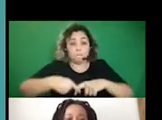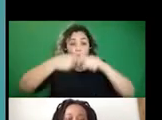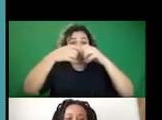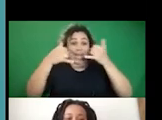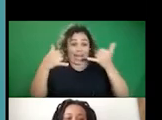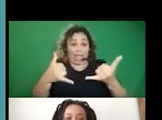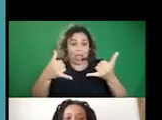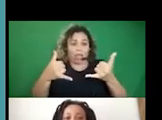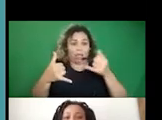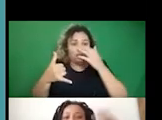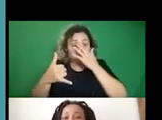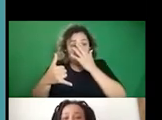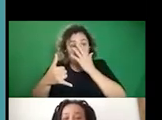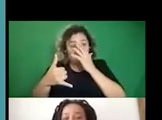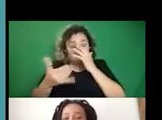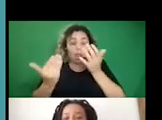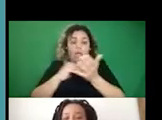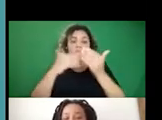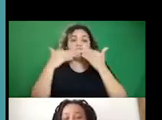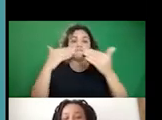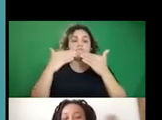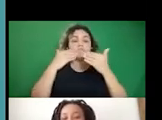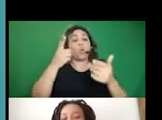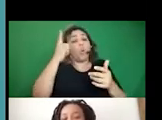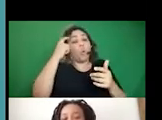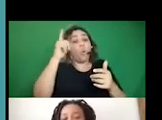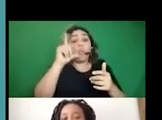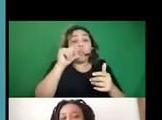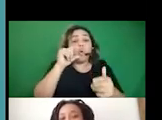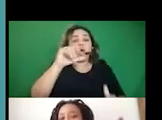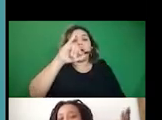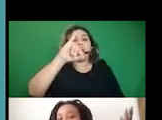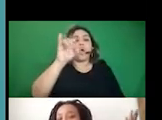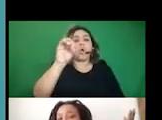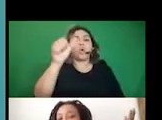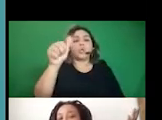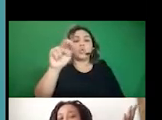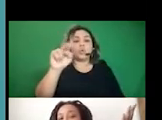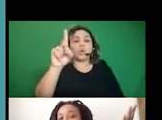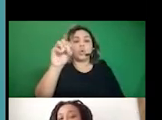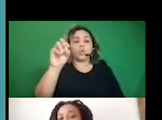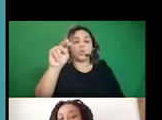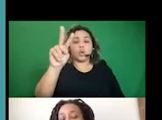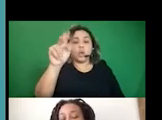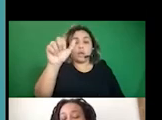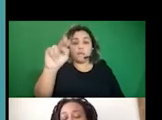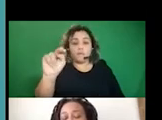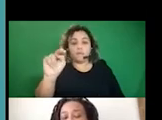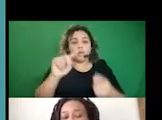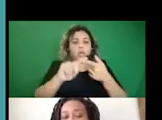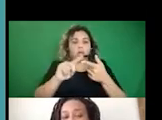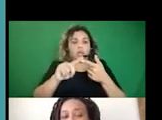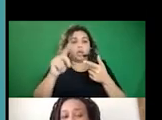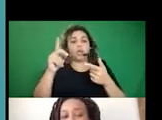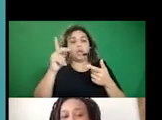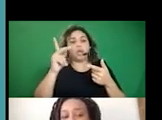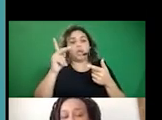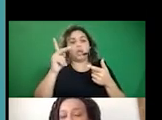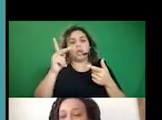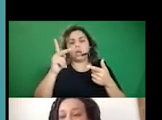pause and again, share my acknowledge, acknowledgements here. Um, the Ron Carrenga, um,